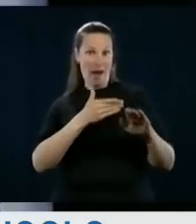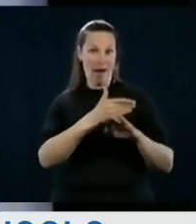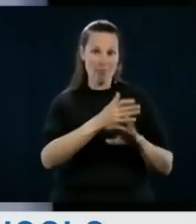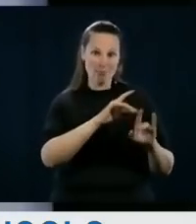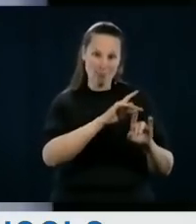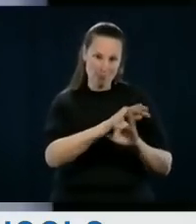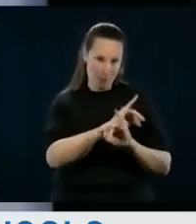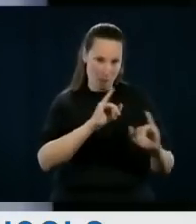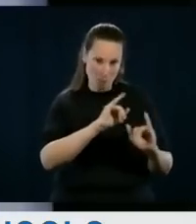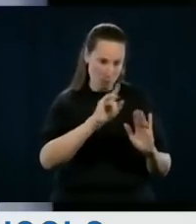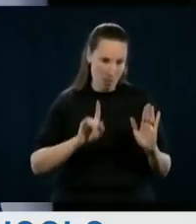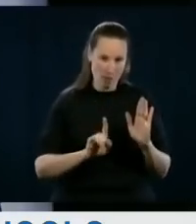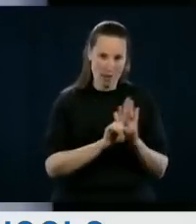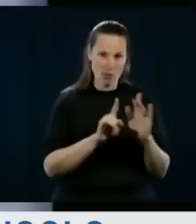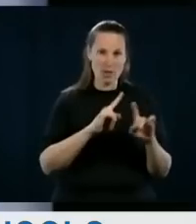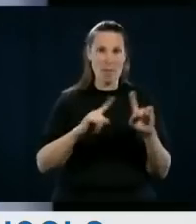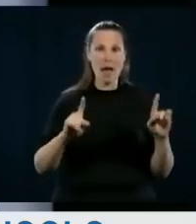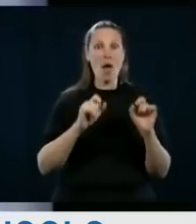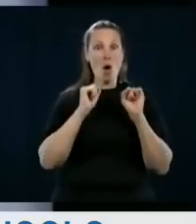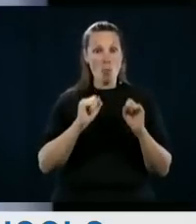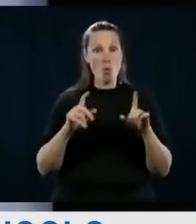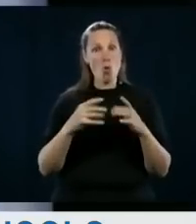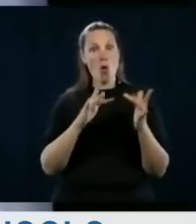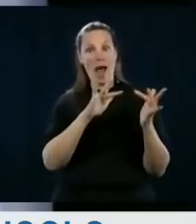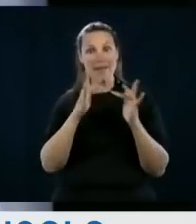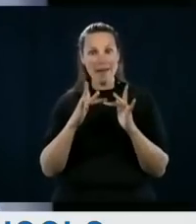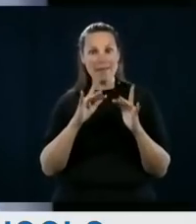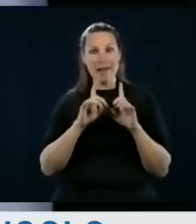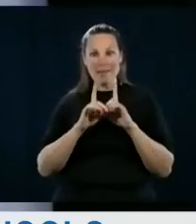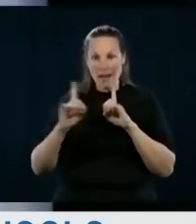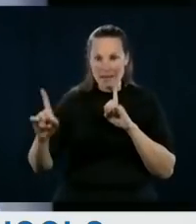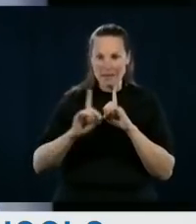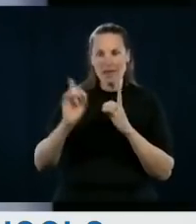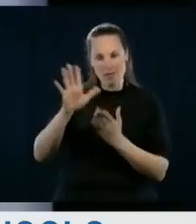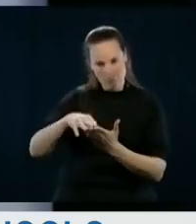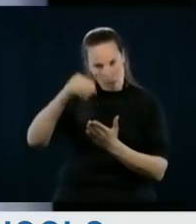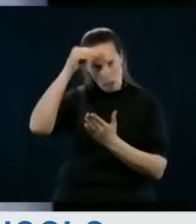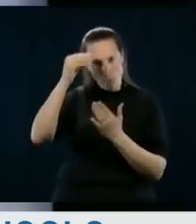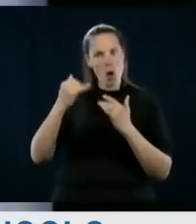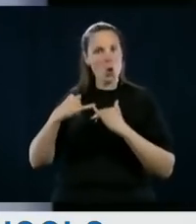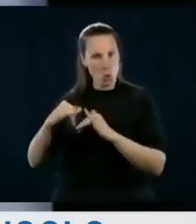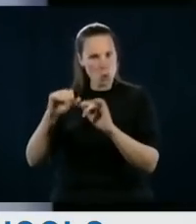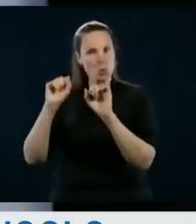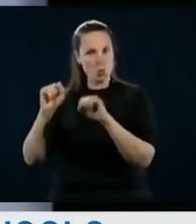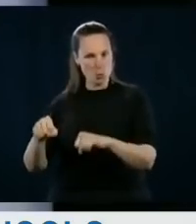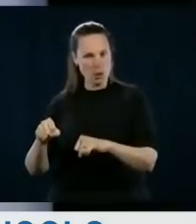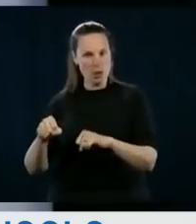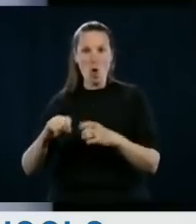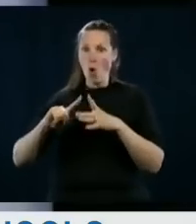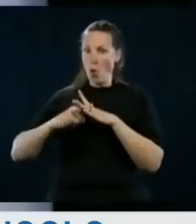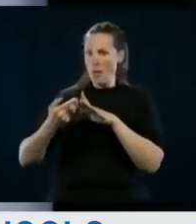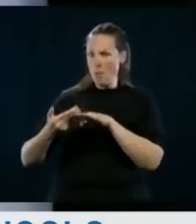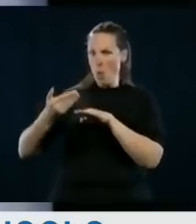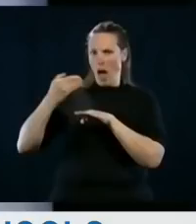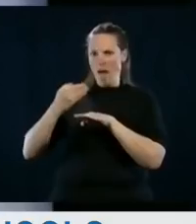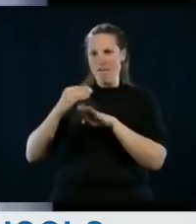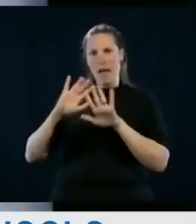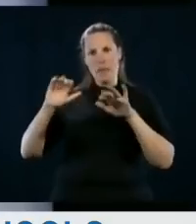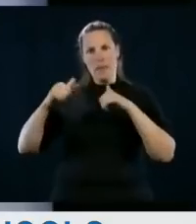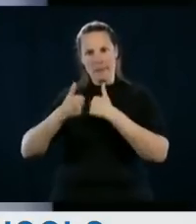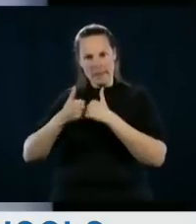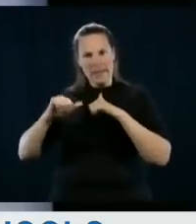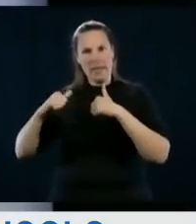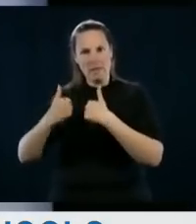places, but the learning, remote and online, will continue. During the first